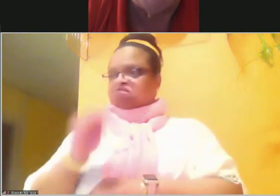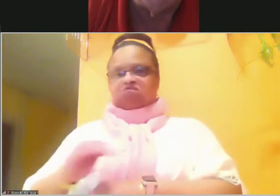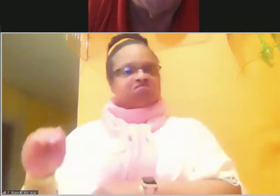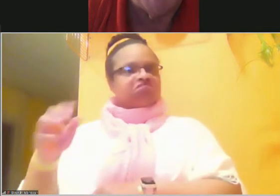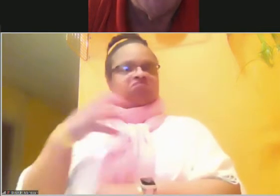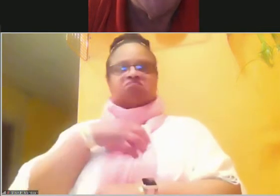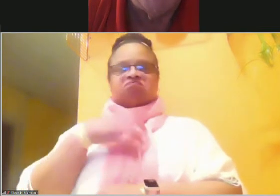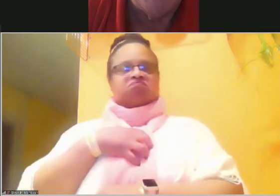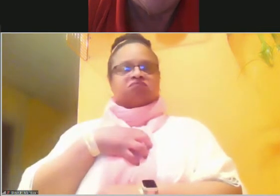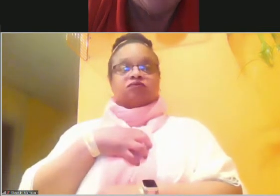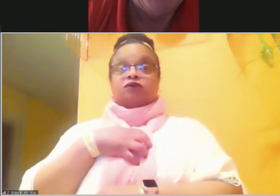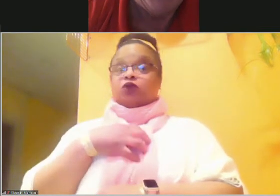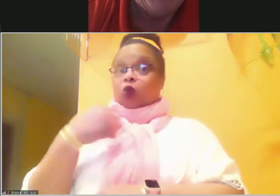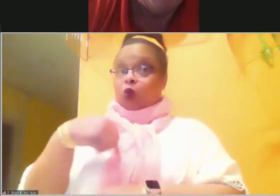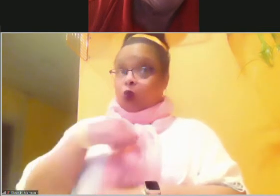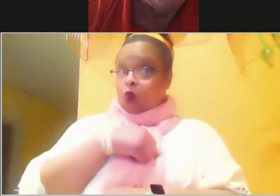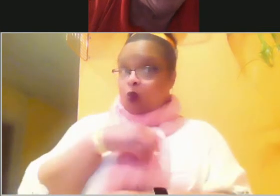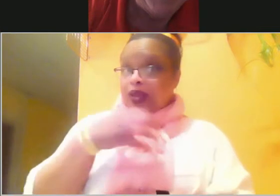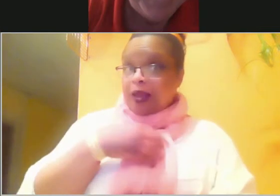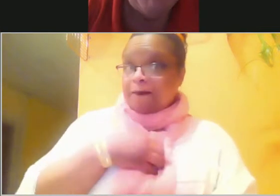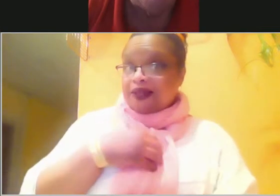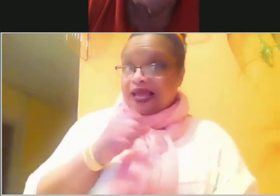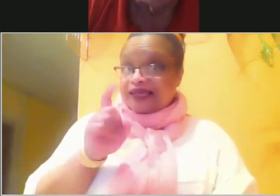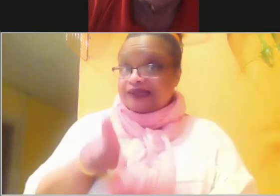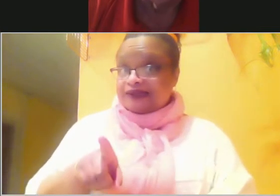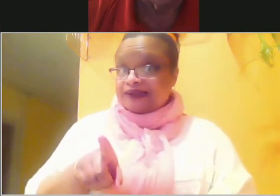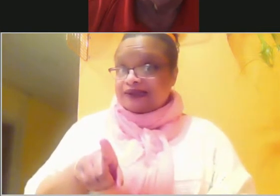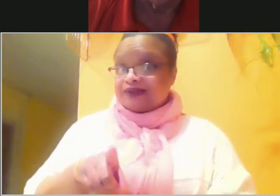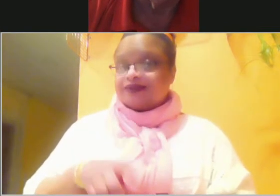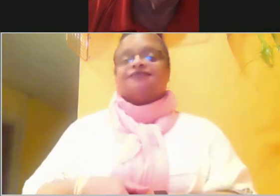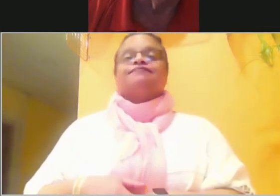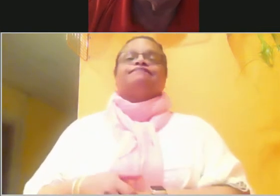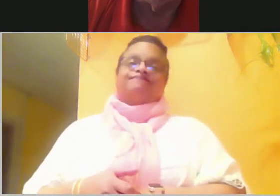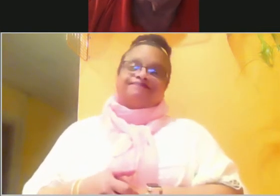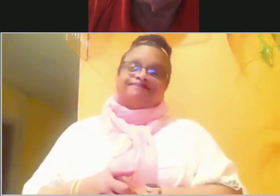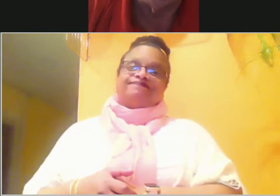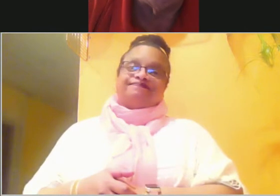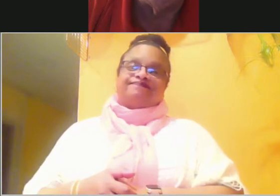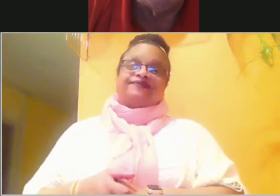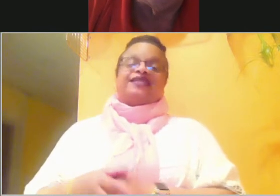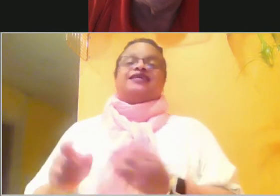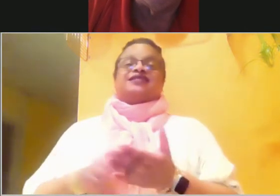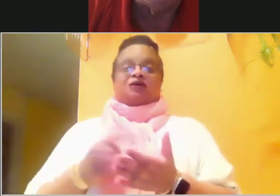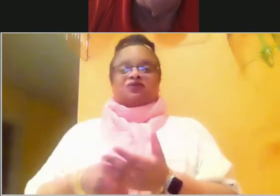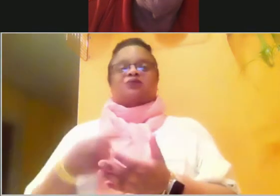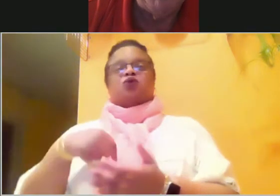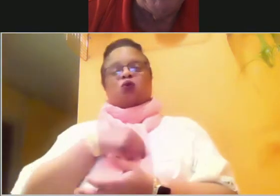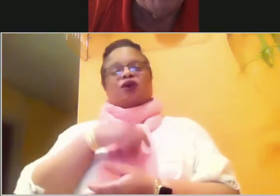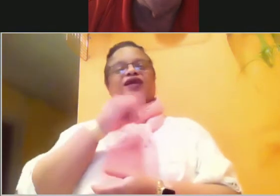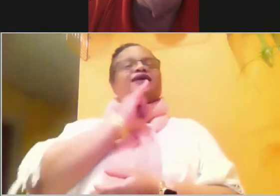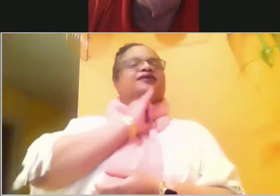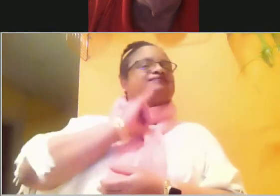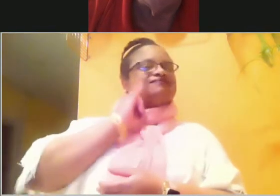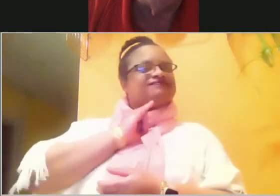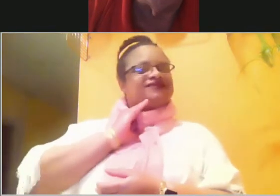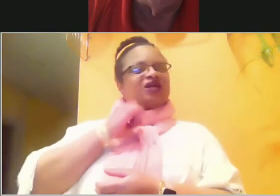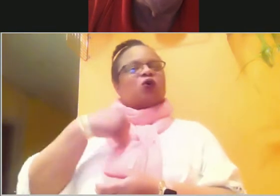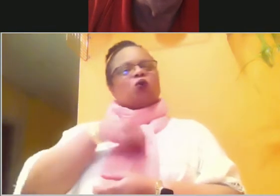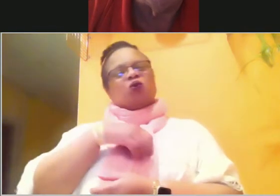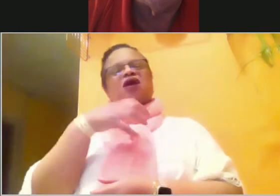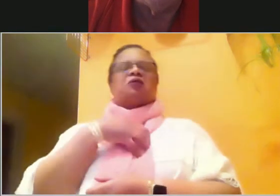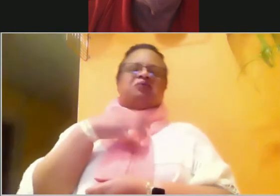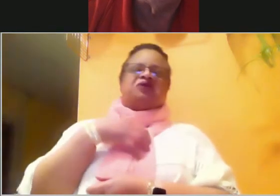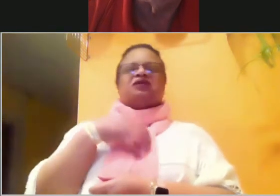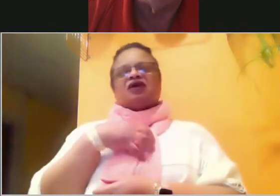right? We don't complain, do we? But sometimes we are like the Israelites, right? We don't get what we want when we want it, but yet we do